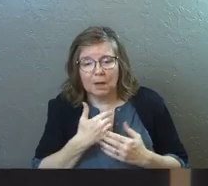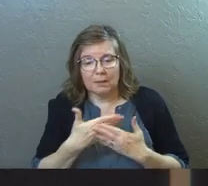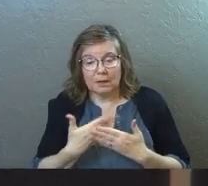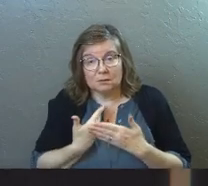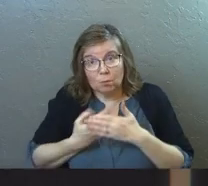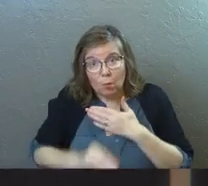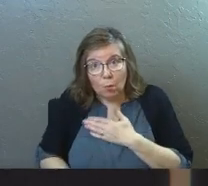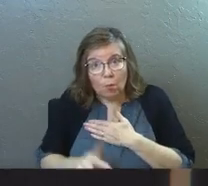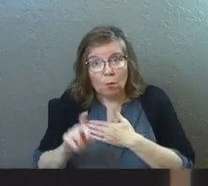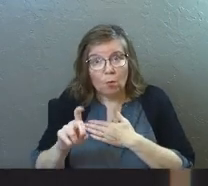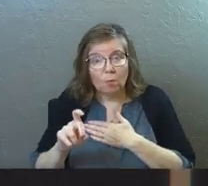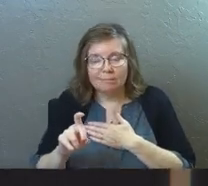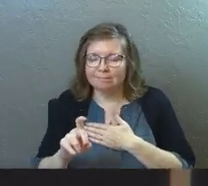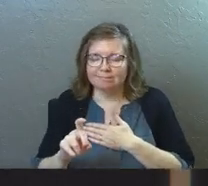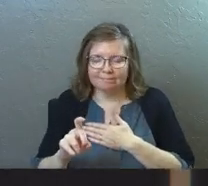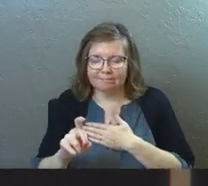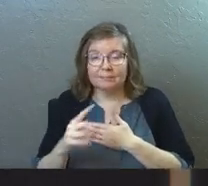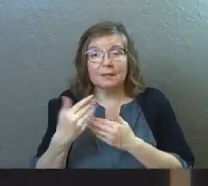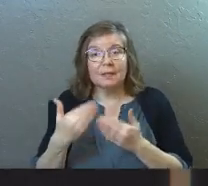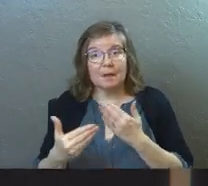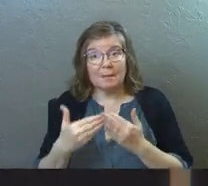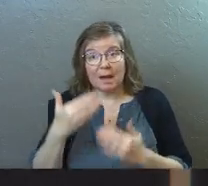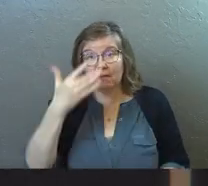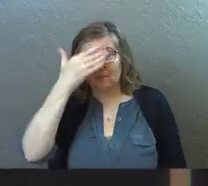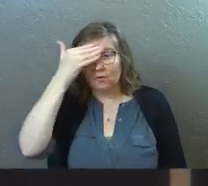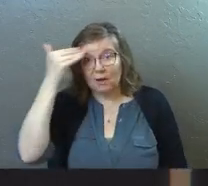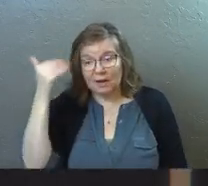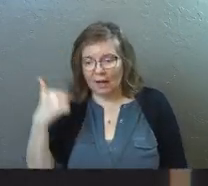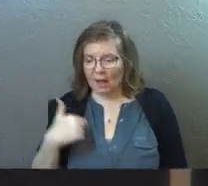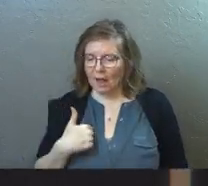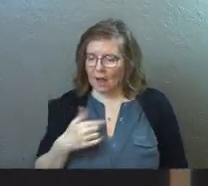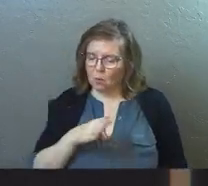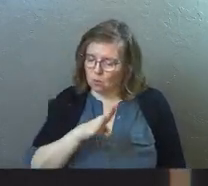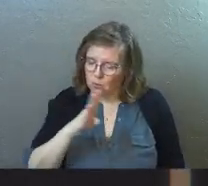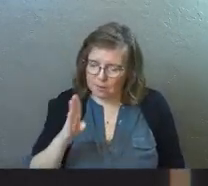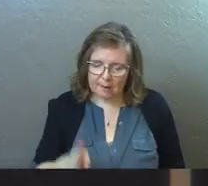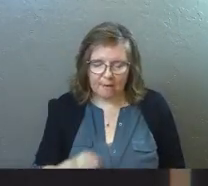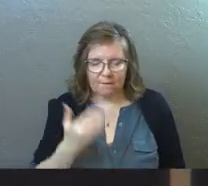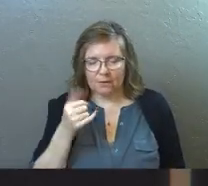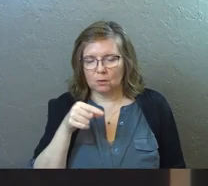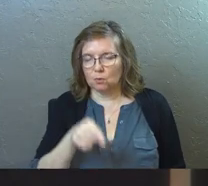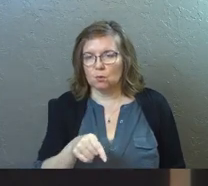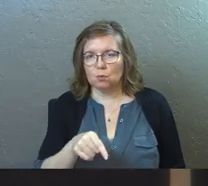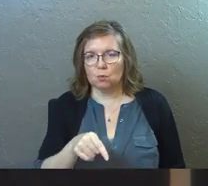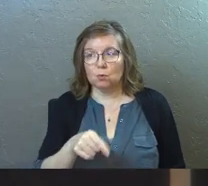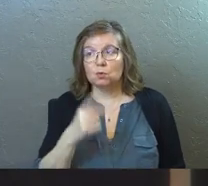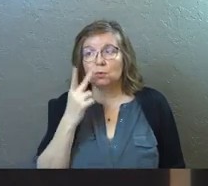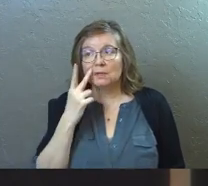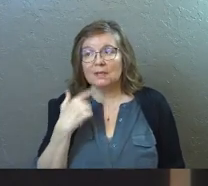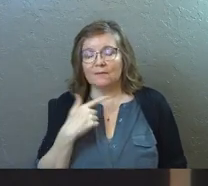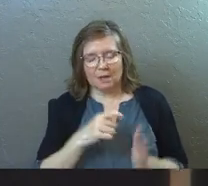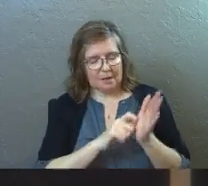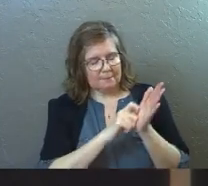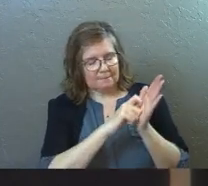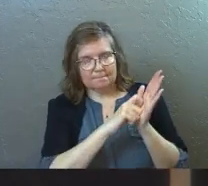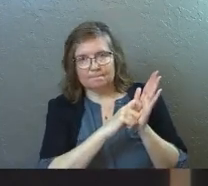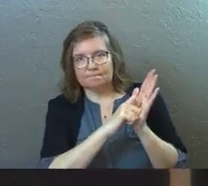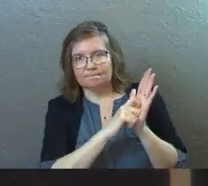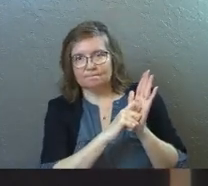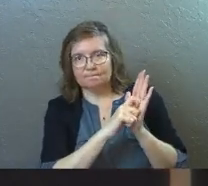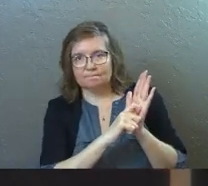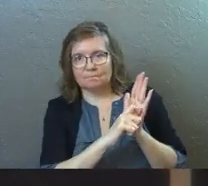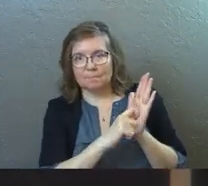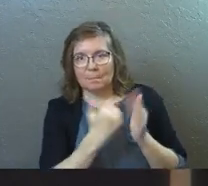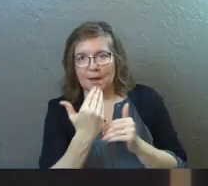child that she has born. He says, though she might forget, I will never forget you. He says, see, I've engraved you on the